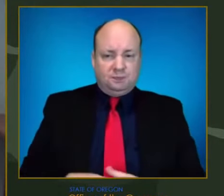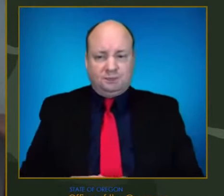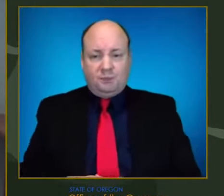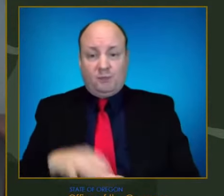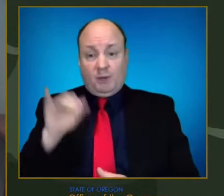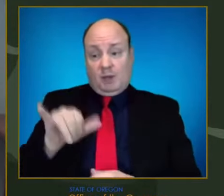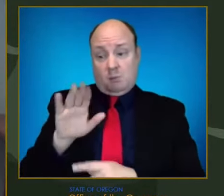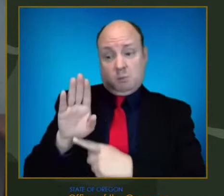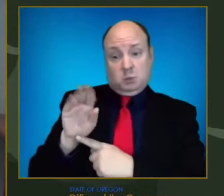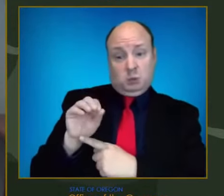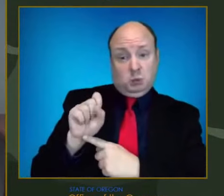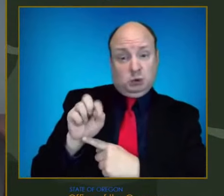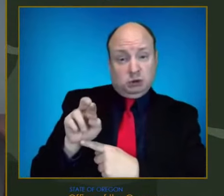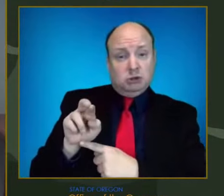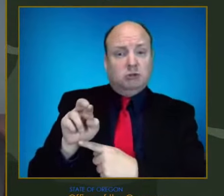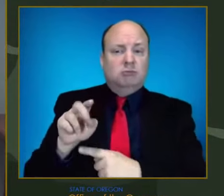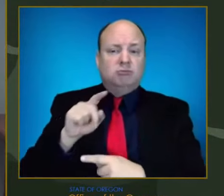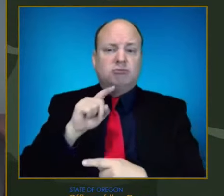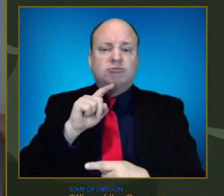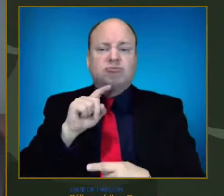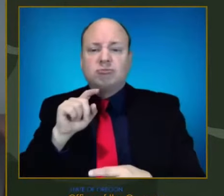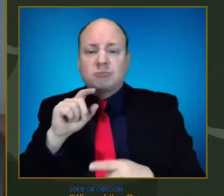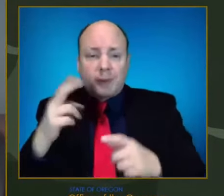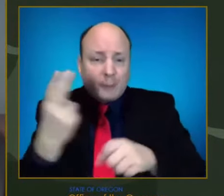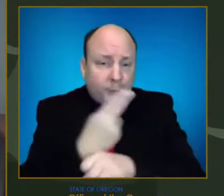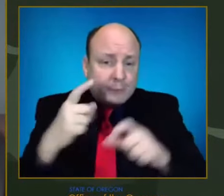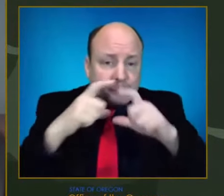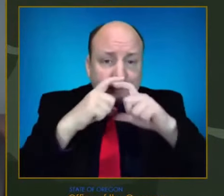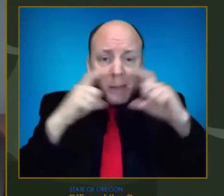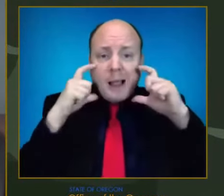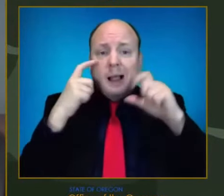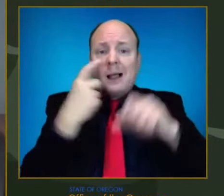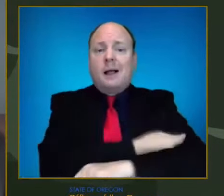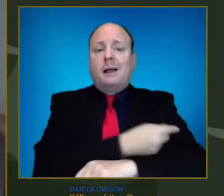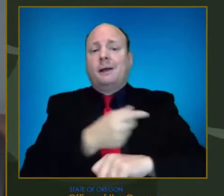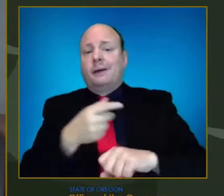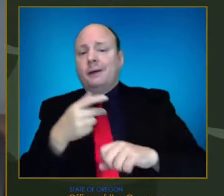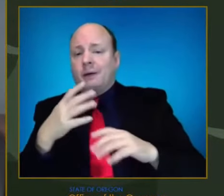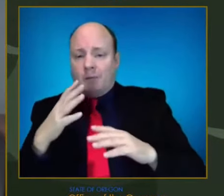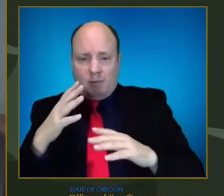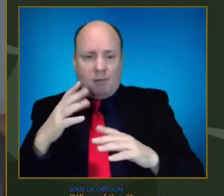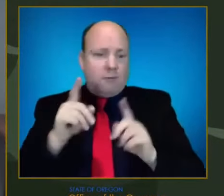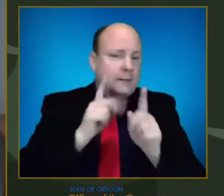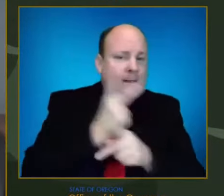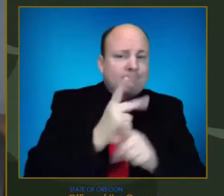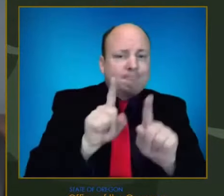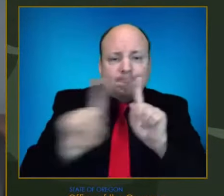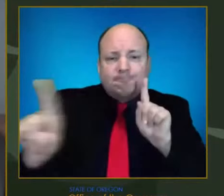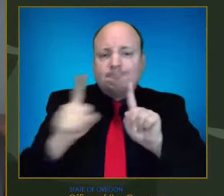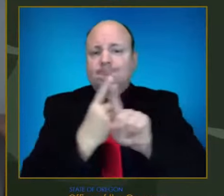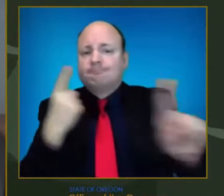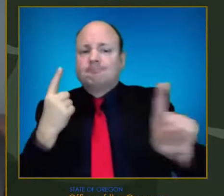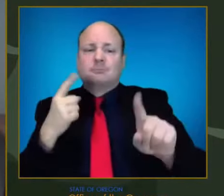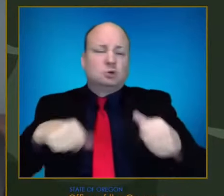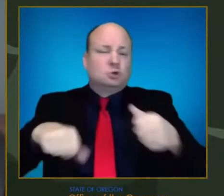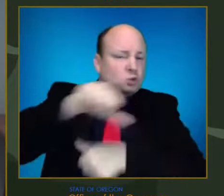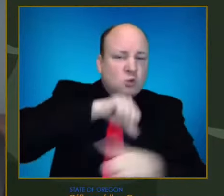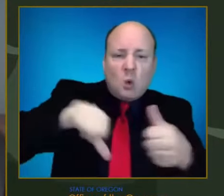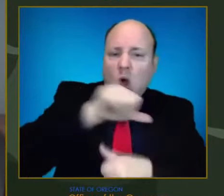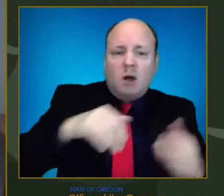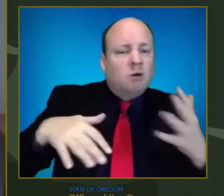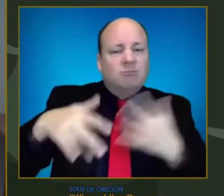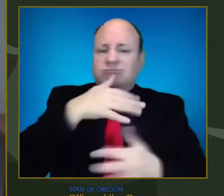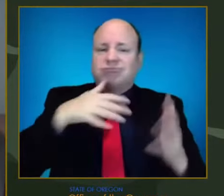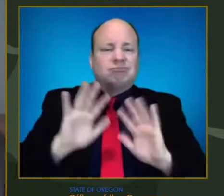mask, physically distancing, avoiding large gatherings and using hand hygiene are still the very best ways to prevent severe